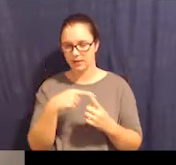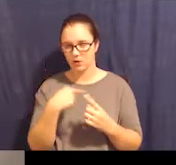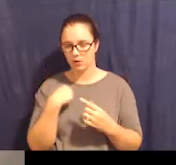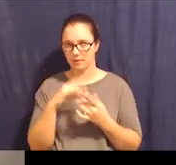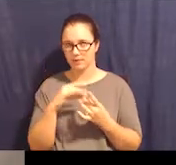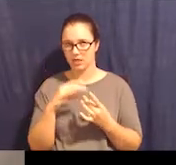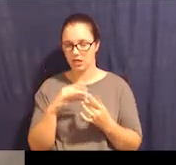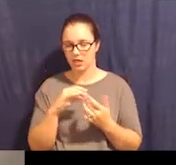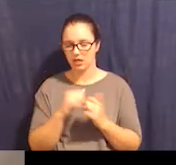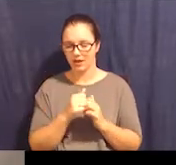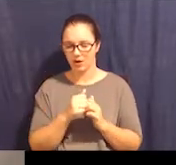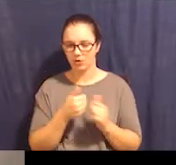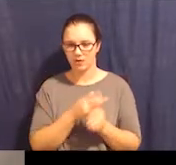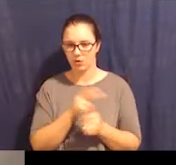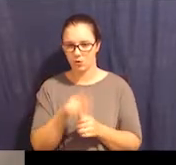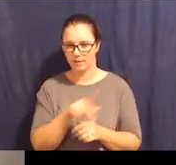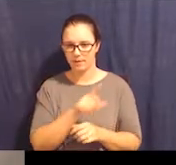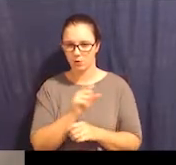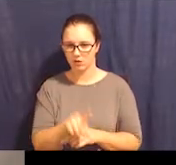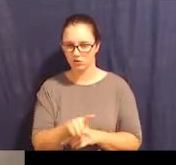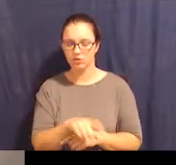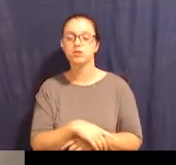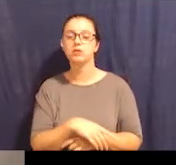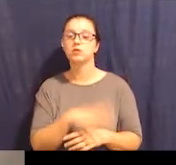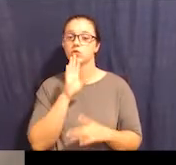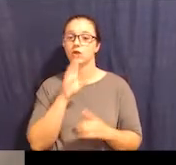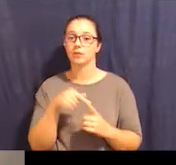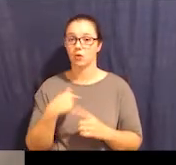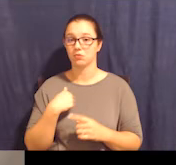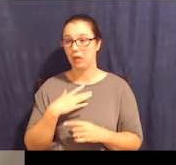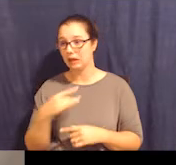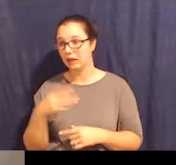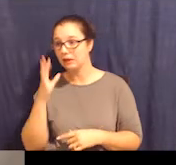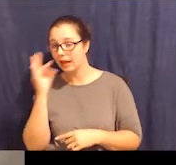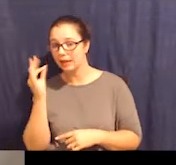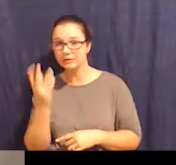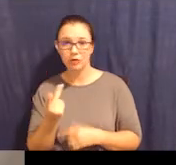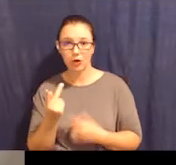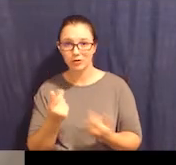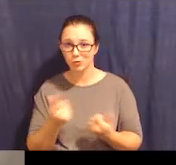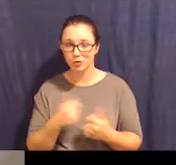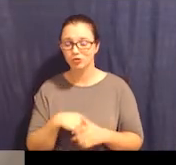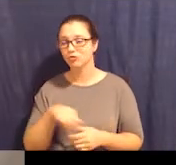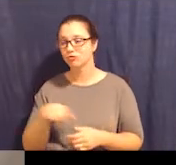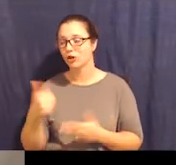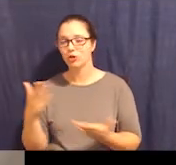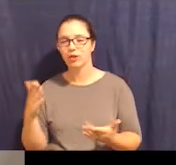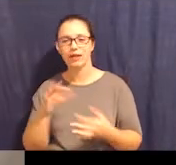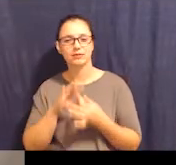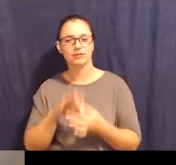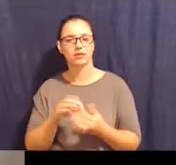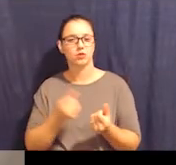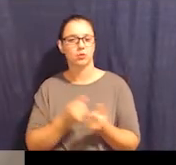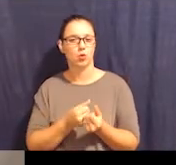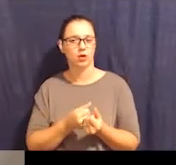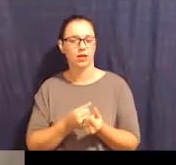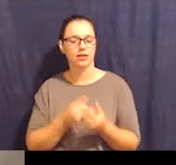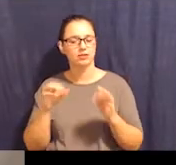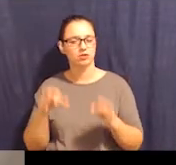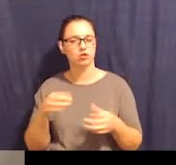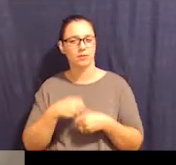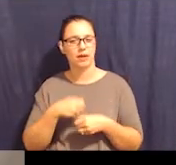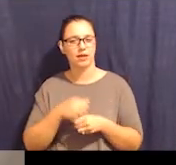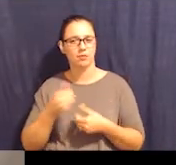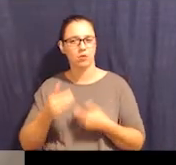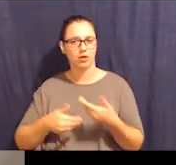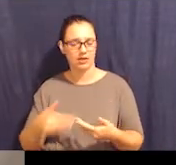cats or dogs and other things about the supported decision-making process. I like to tell this story because if